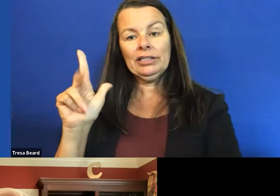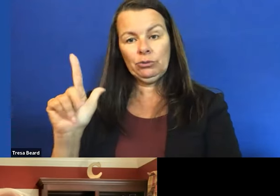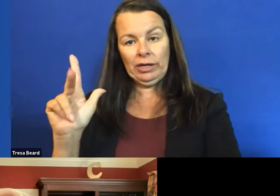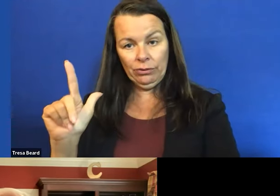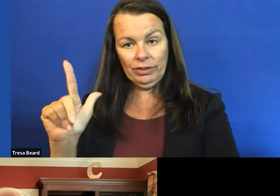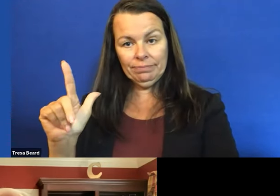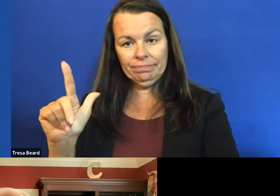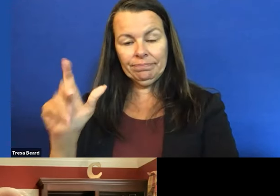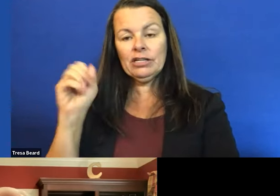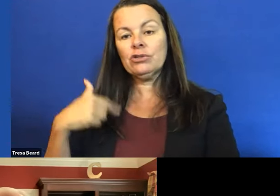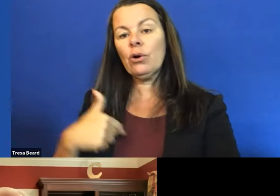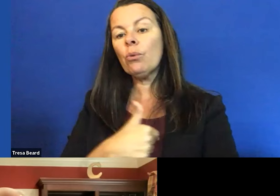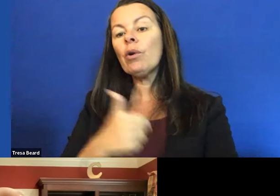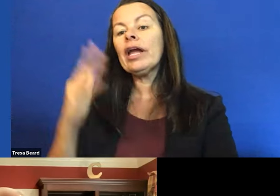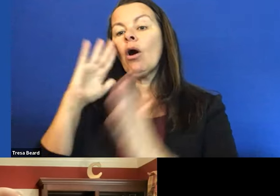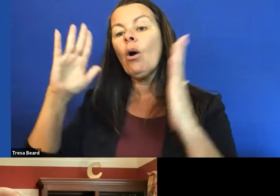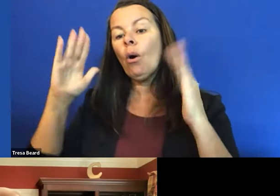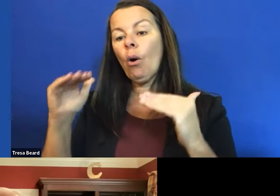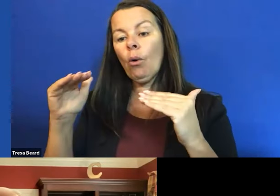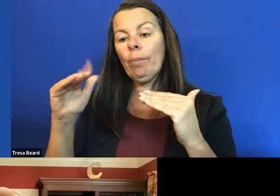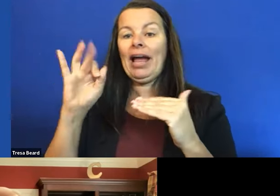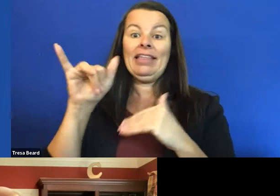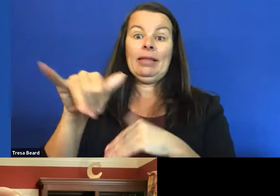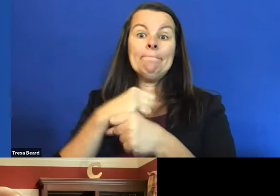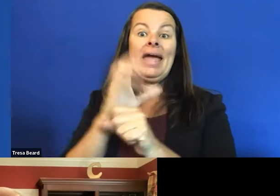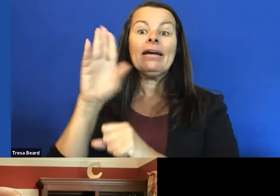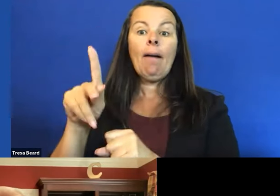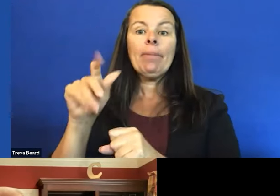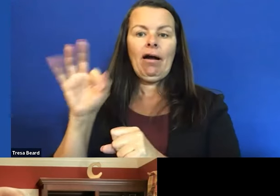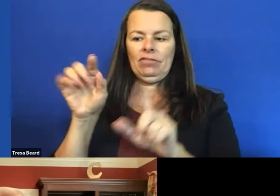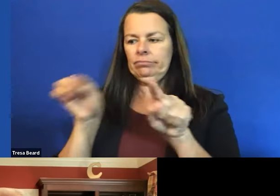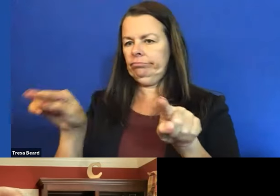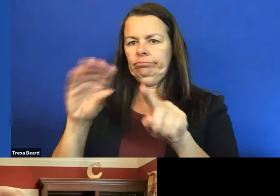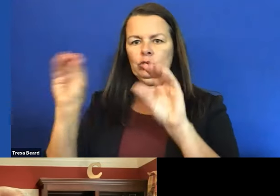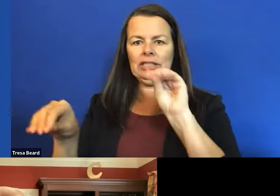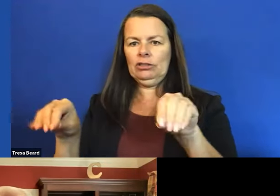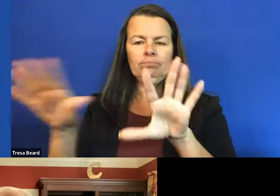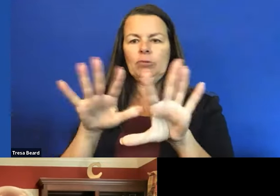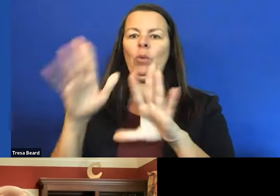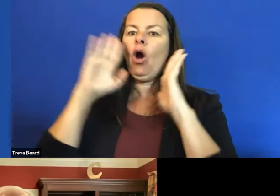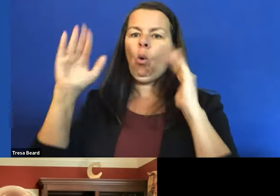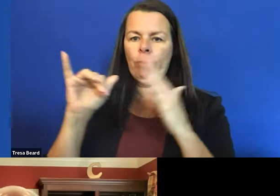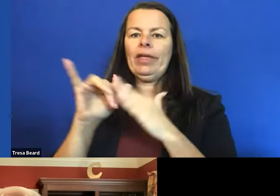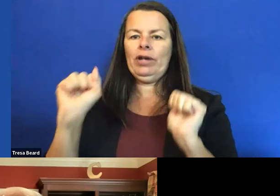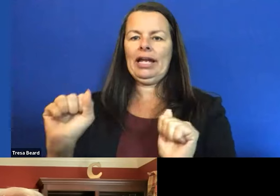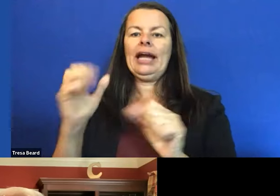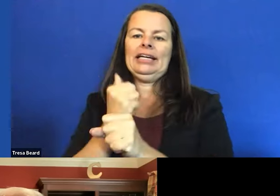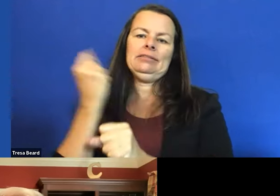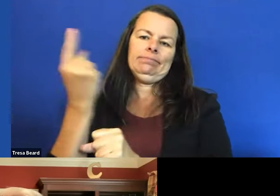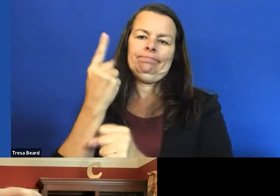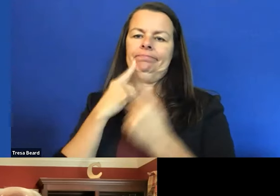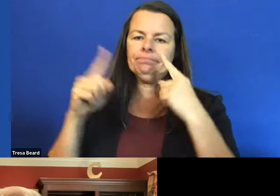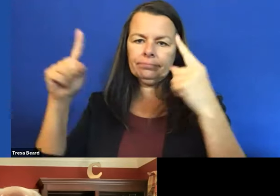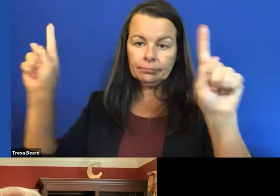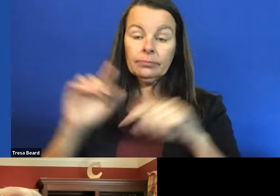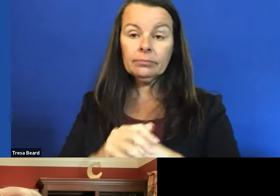that point, depending on the makeup of the Congress, makeup of the Congress, that we can then get something done there as well. But if the rules